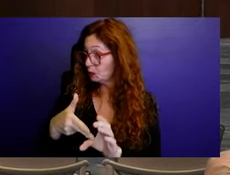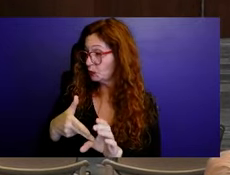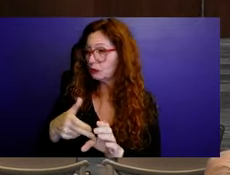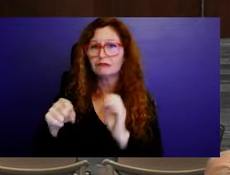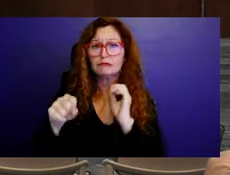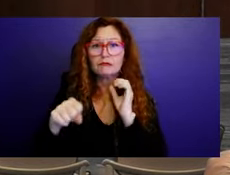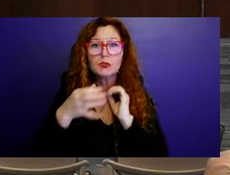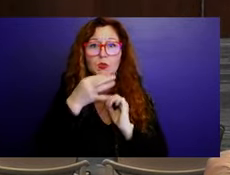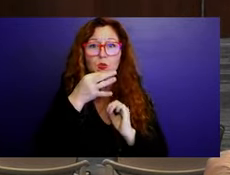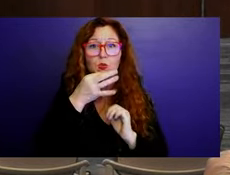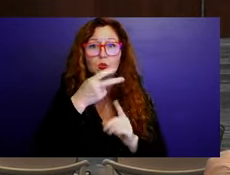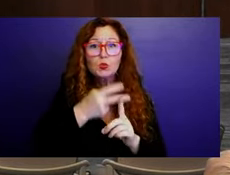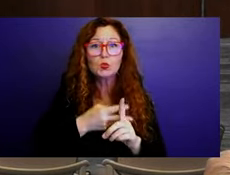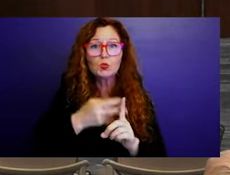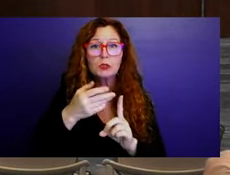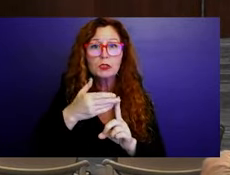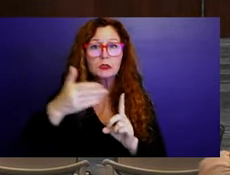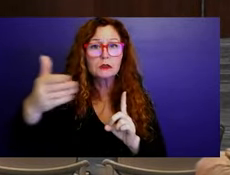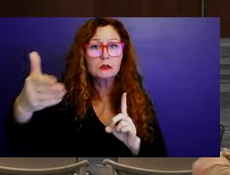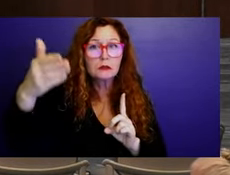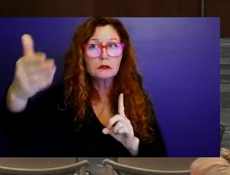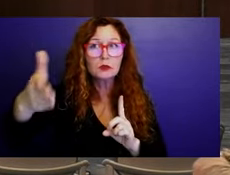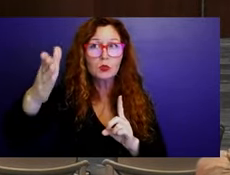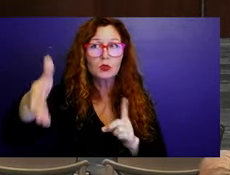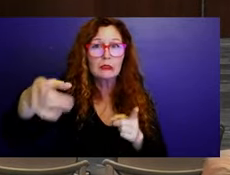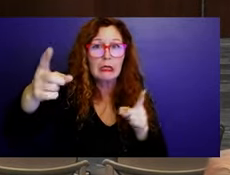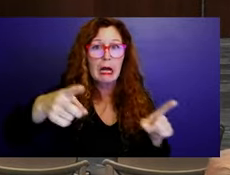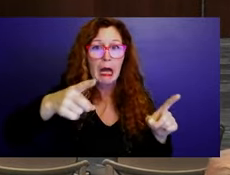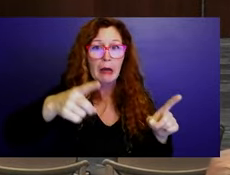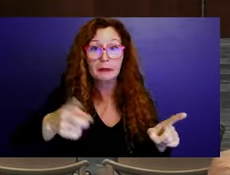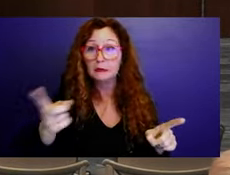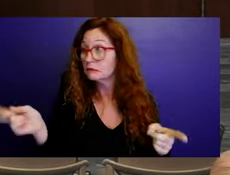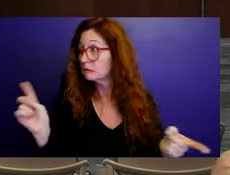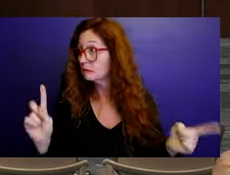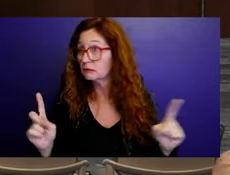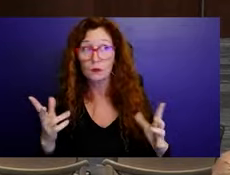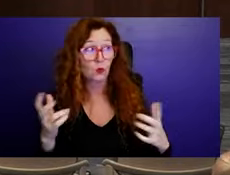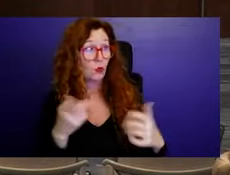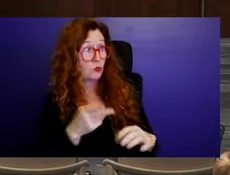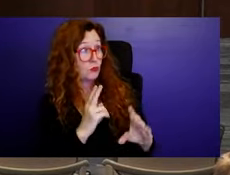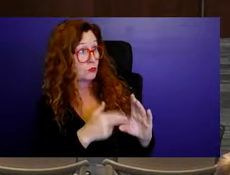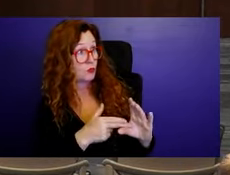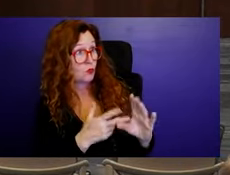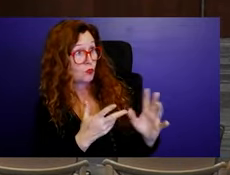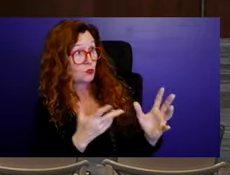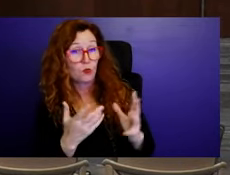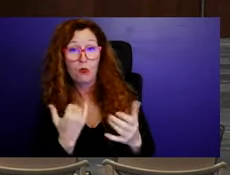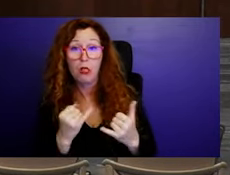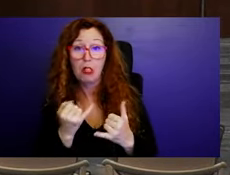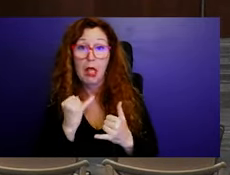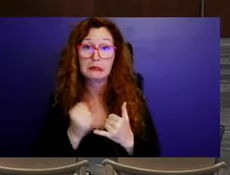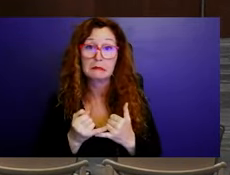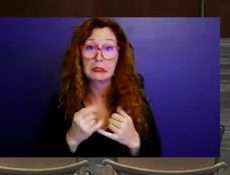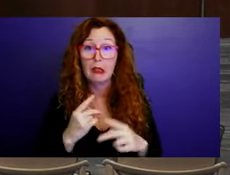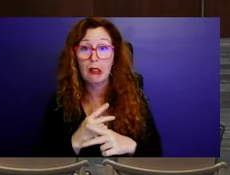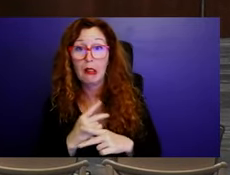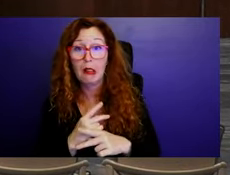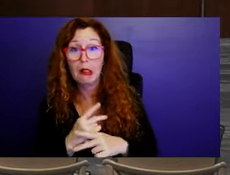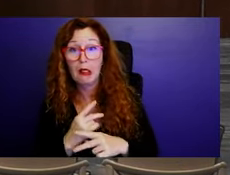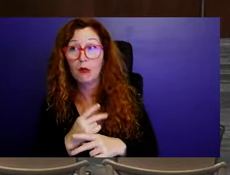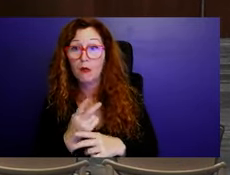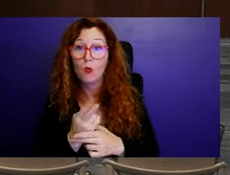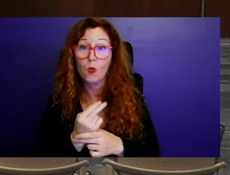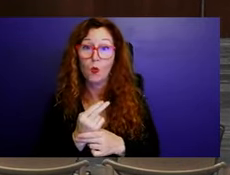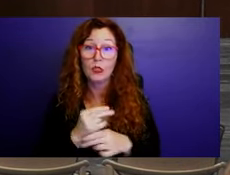And so I just want to make sure if anyone wants to go, that we're not just trying at the last minute, everything books up quick. I went last year